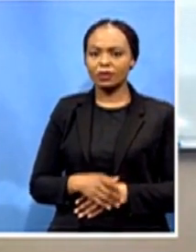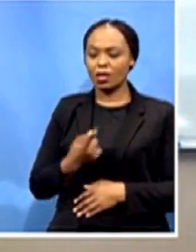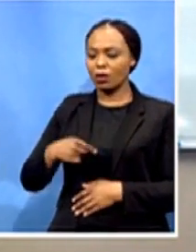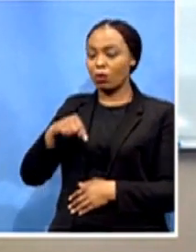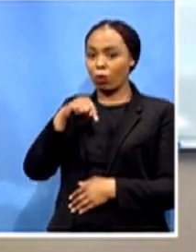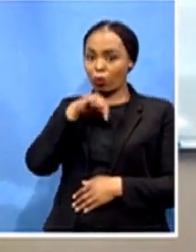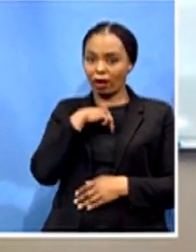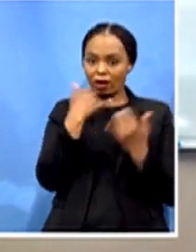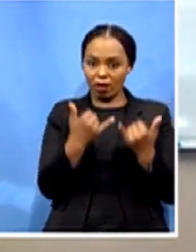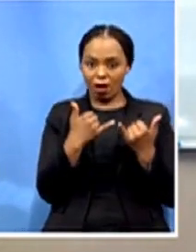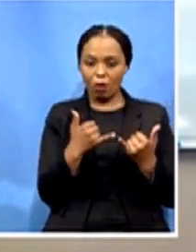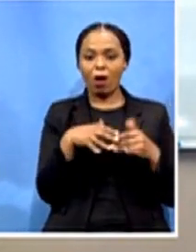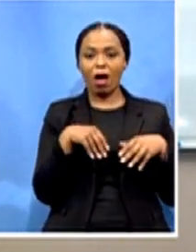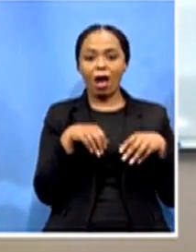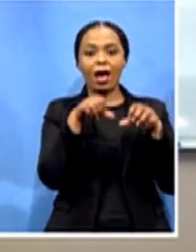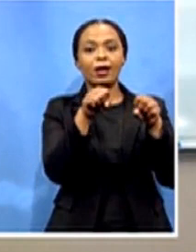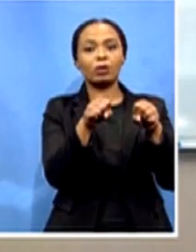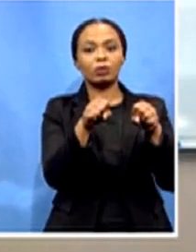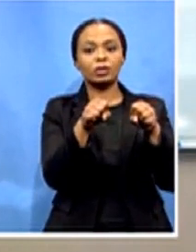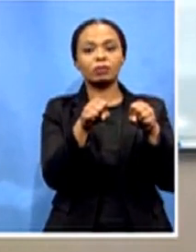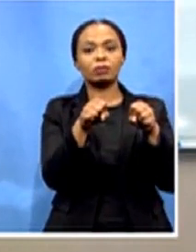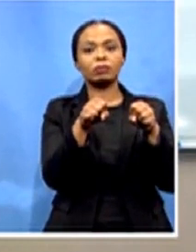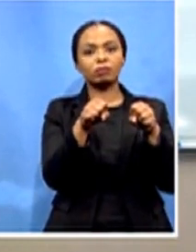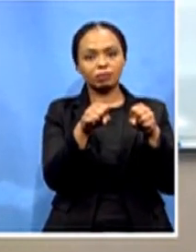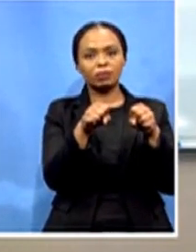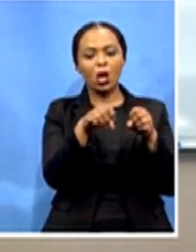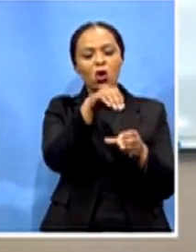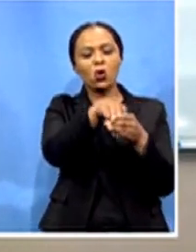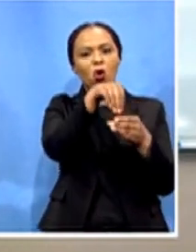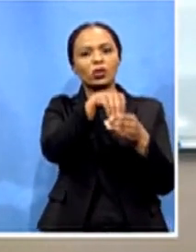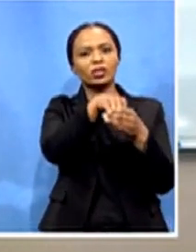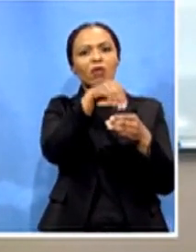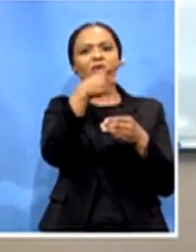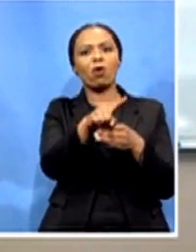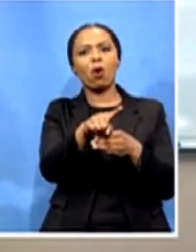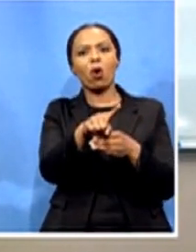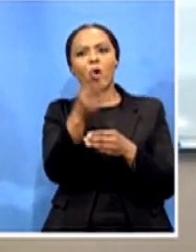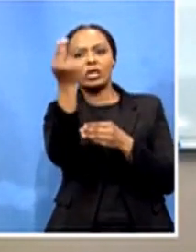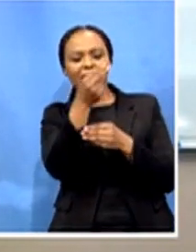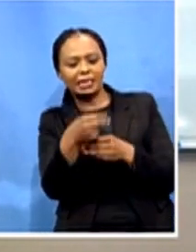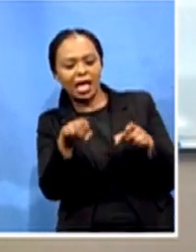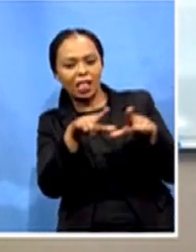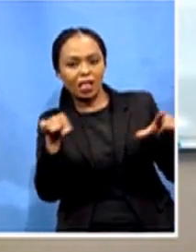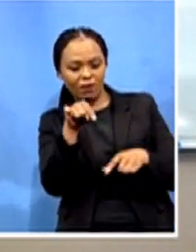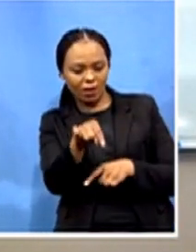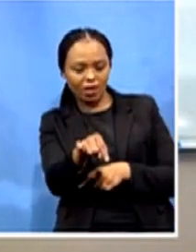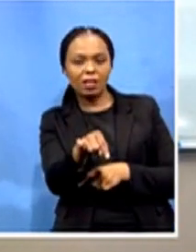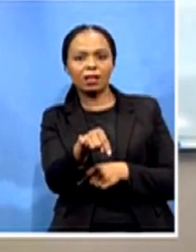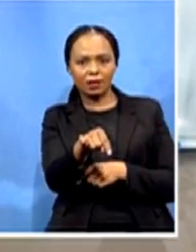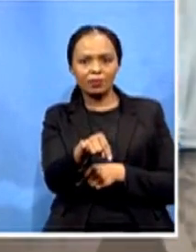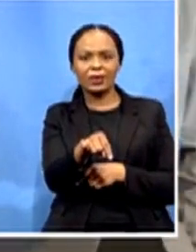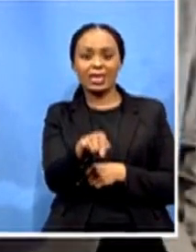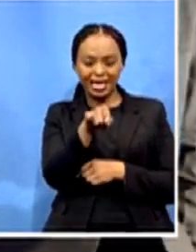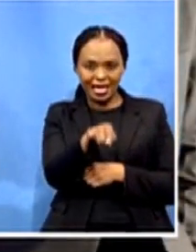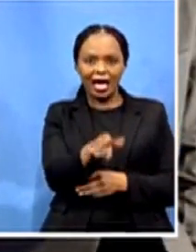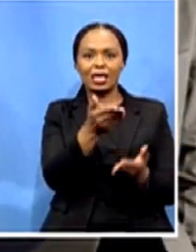uh uh concept of the lego design so the base plate actually enables uh one to actually have